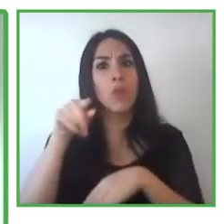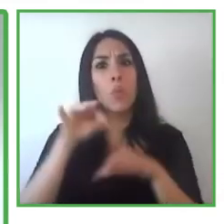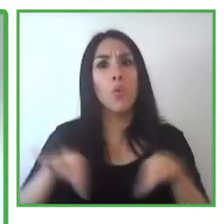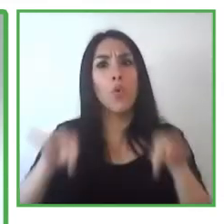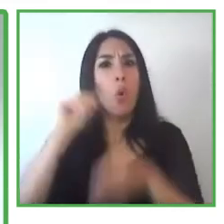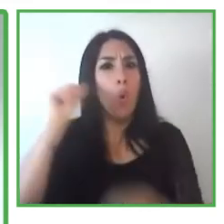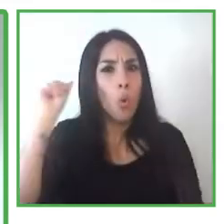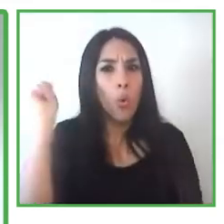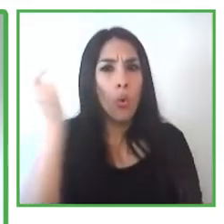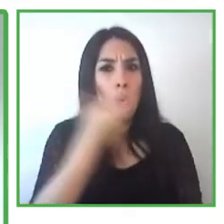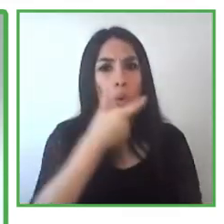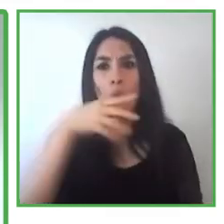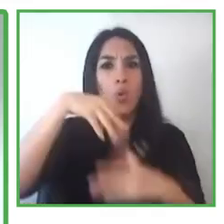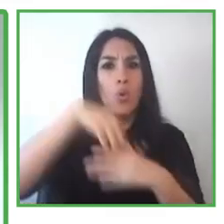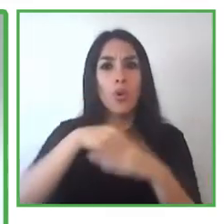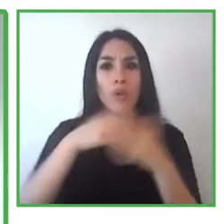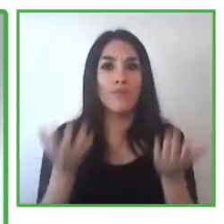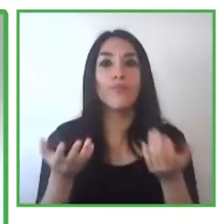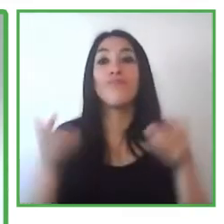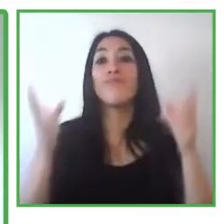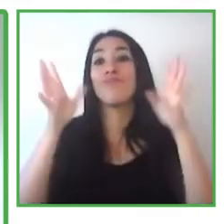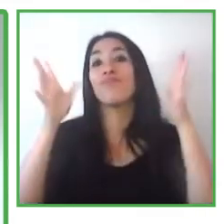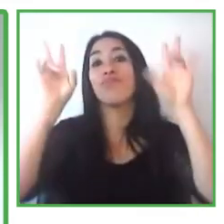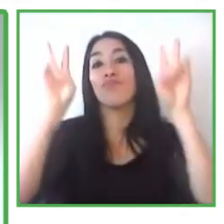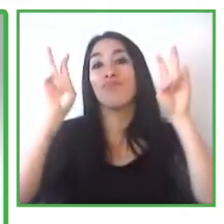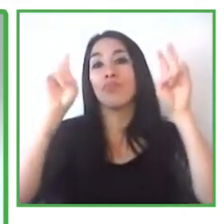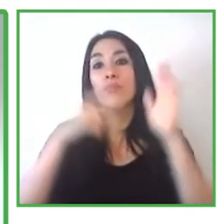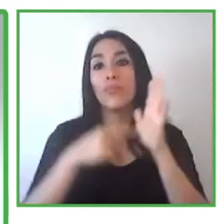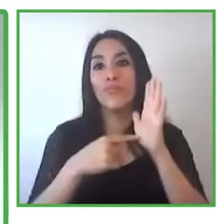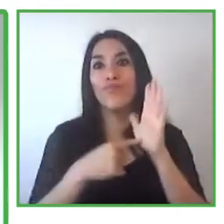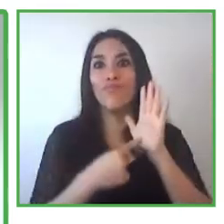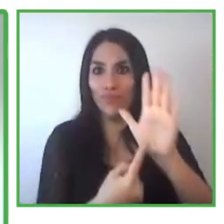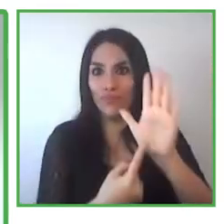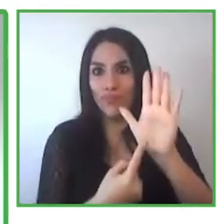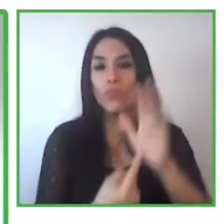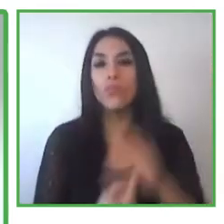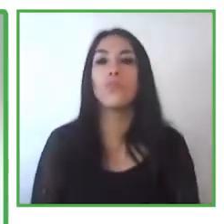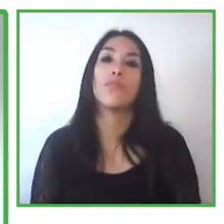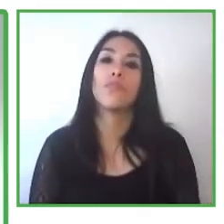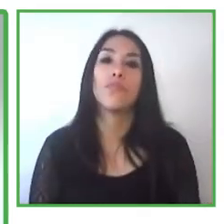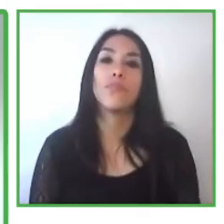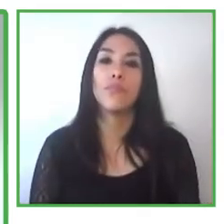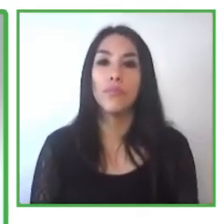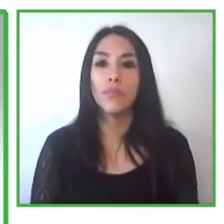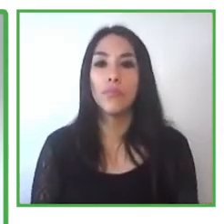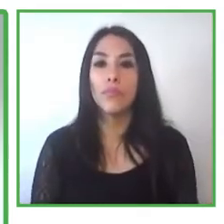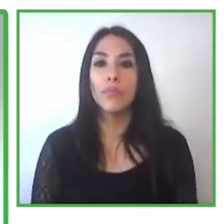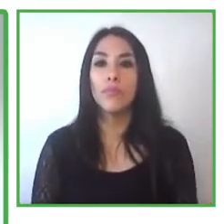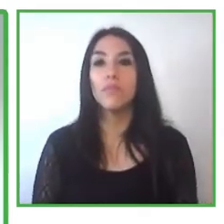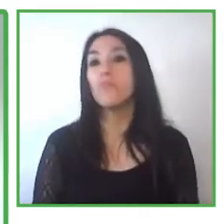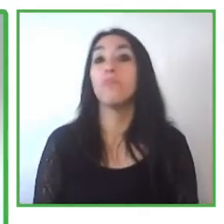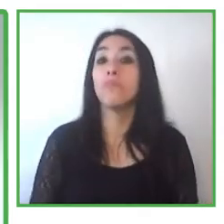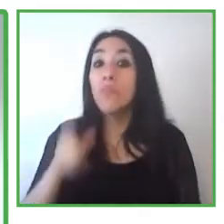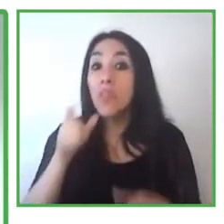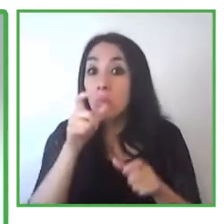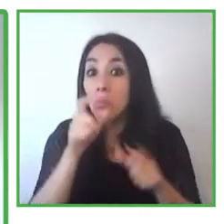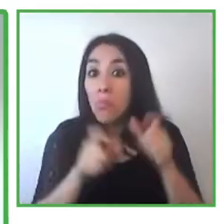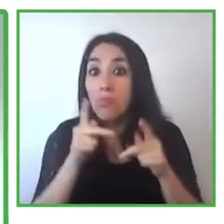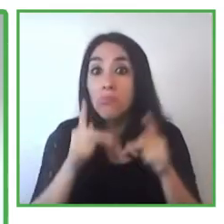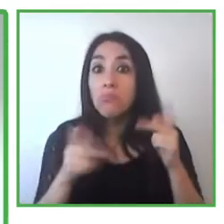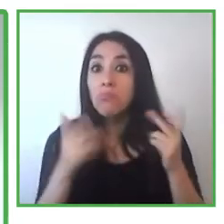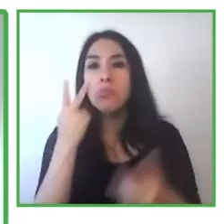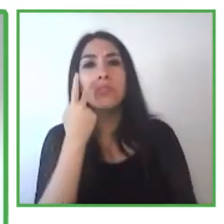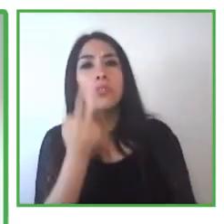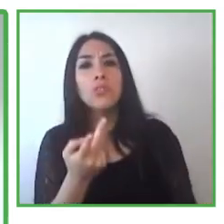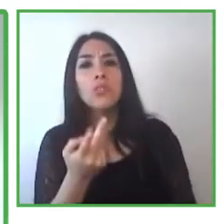in physical, mental, intellectual, or sensory environments. It's in the interaction. If you want